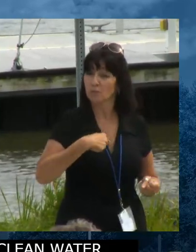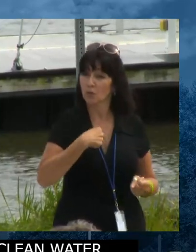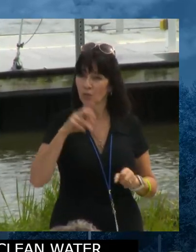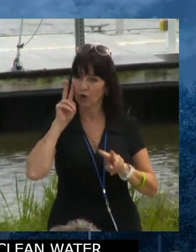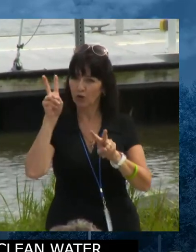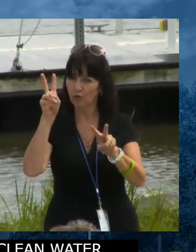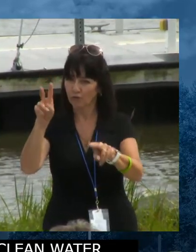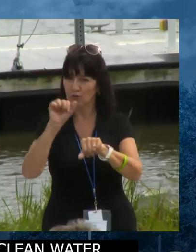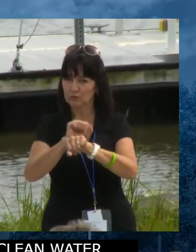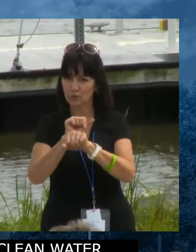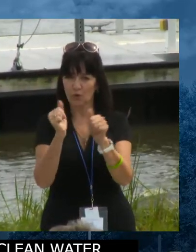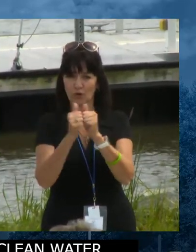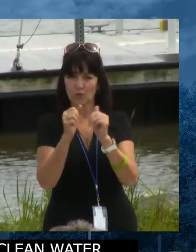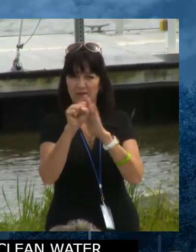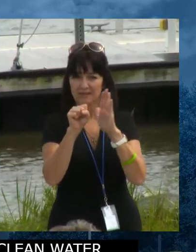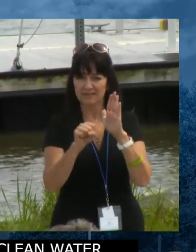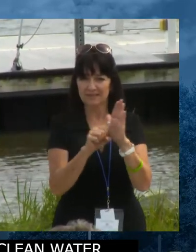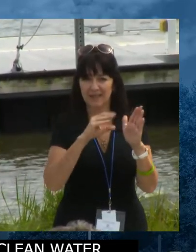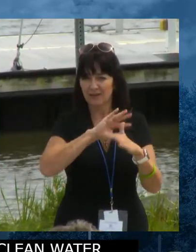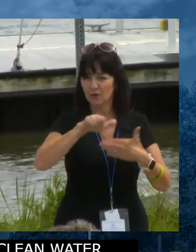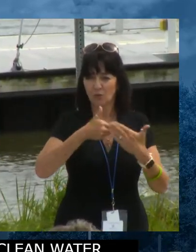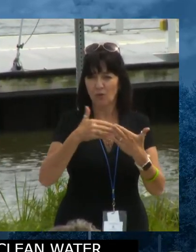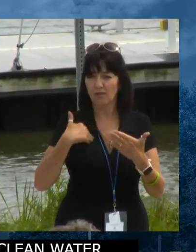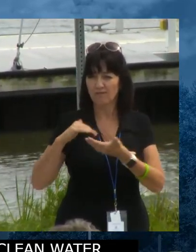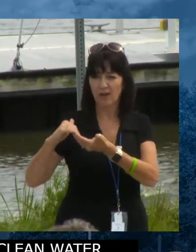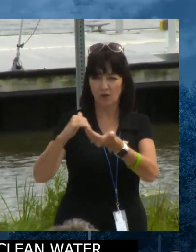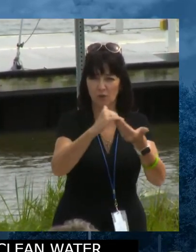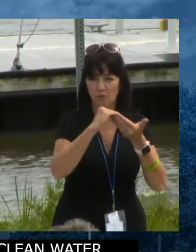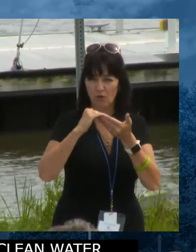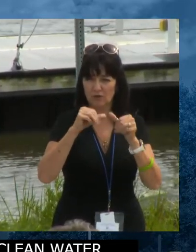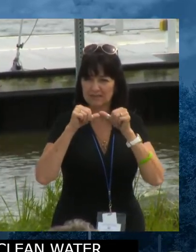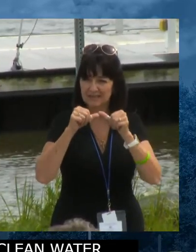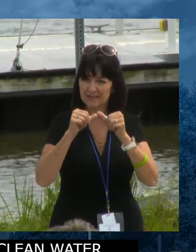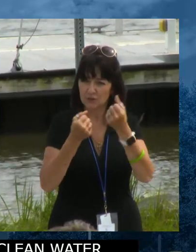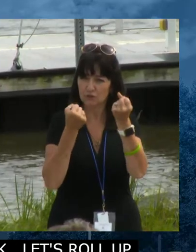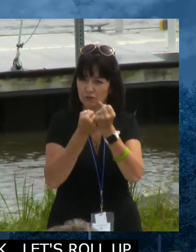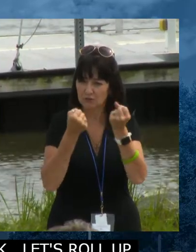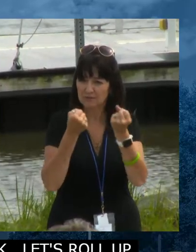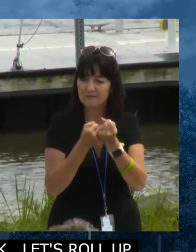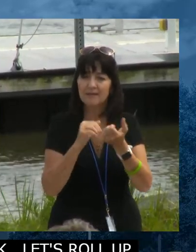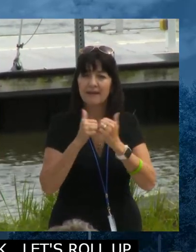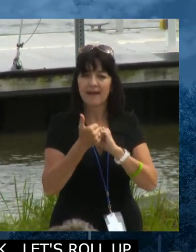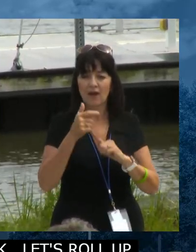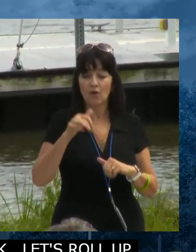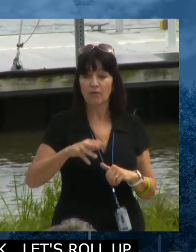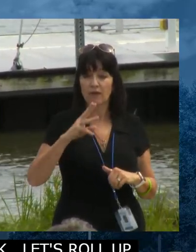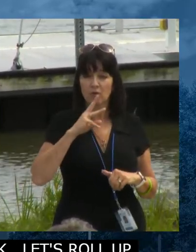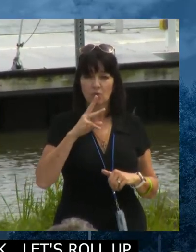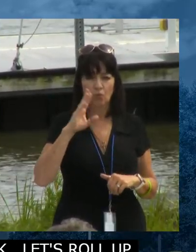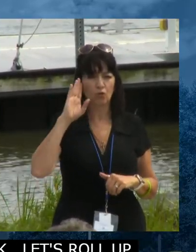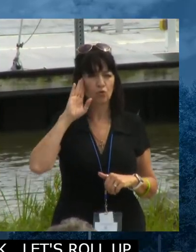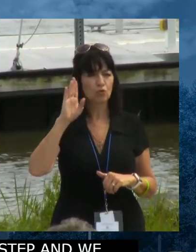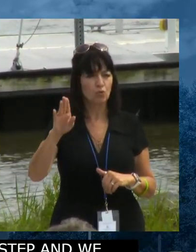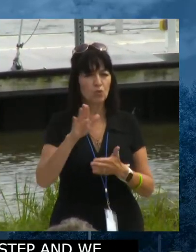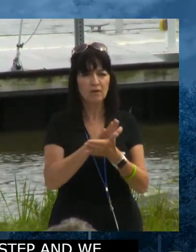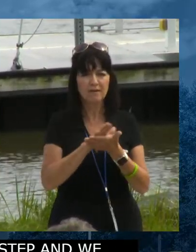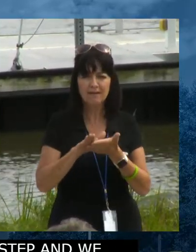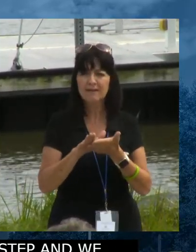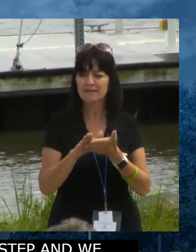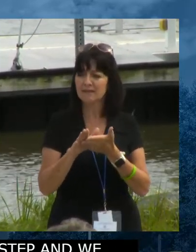state, and all of our partners will continue to do that, to advocate for how this water will be implemented over the next few years.